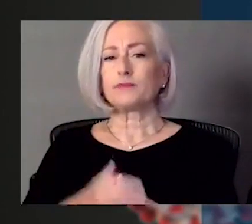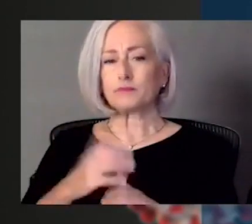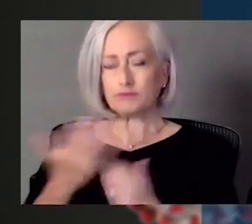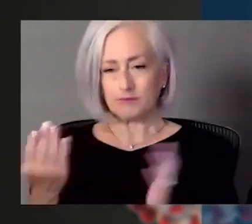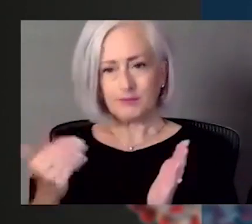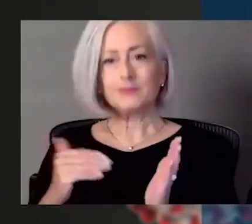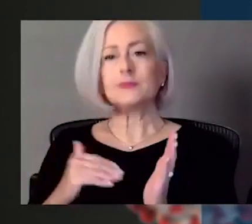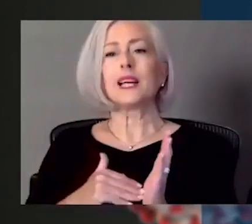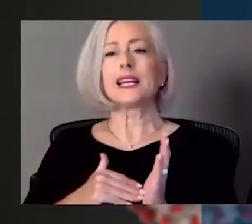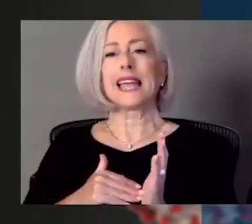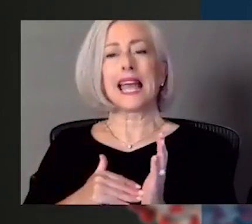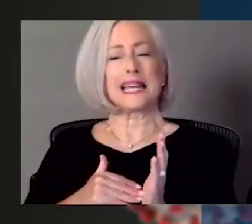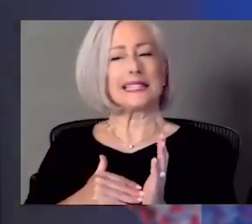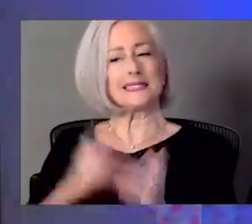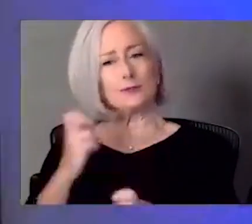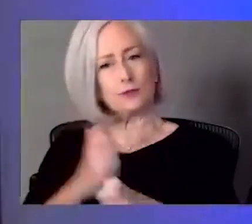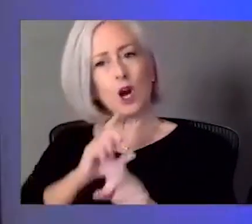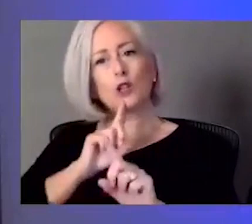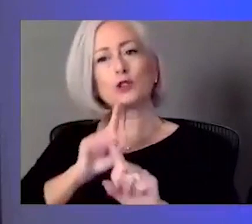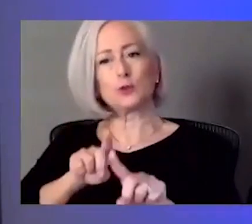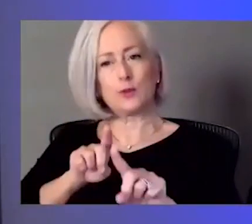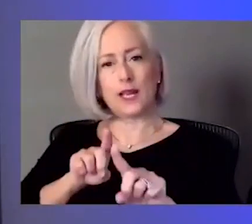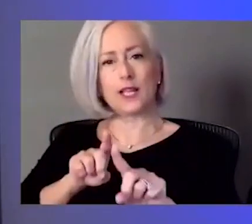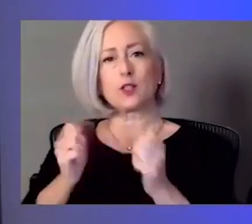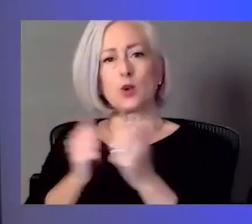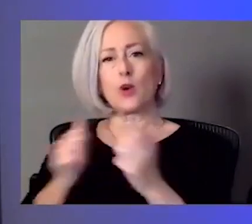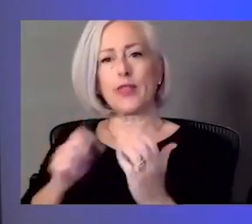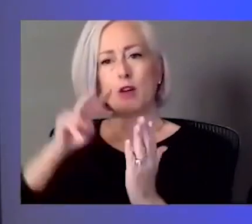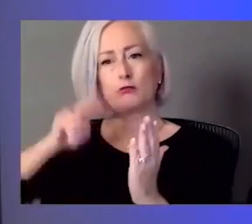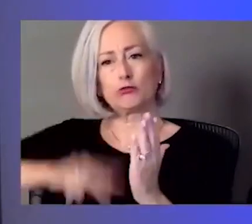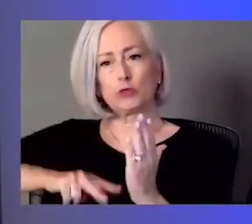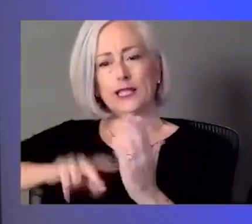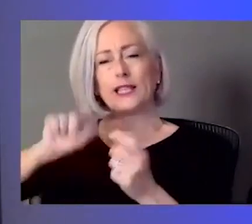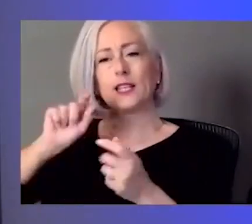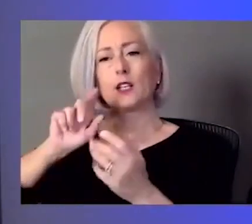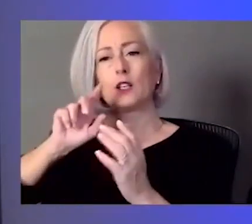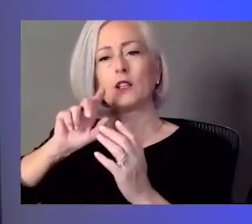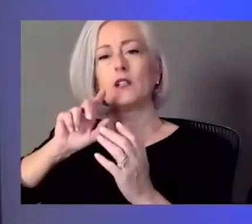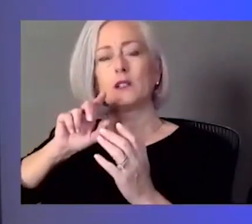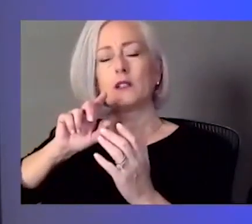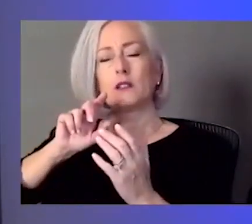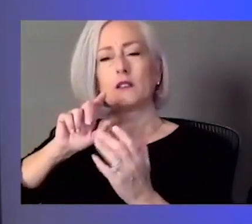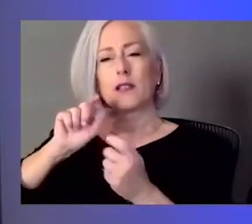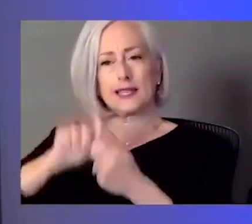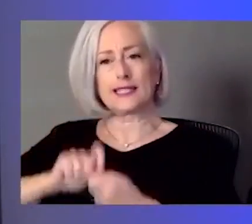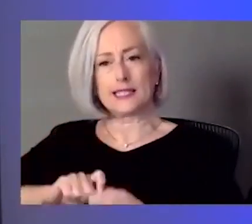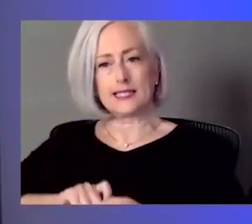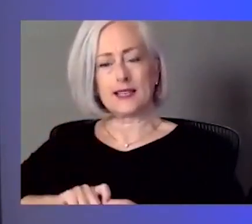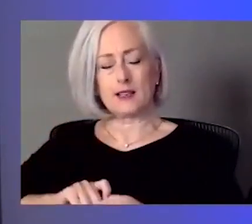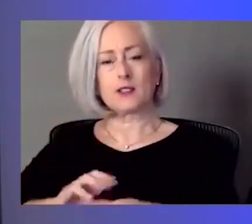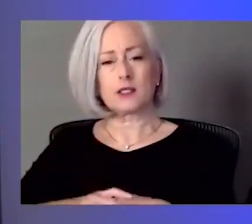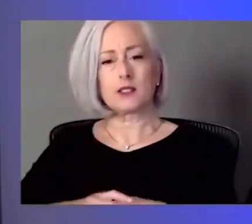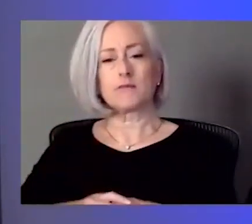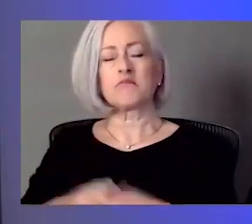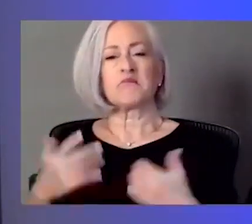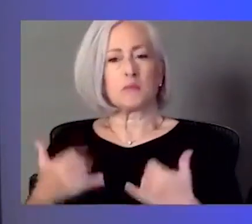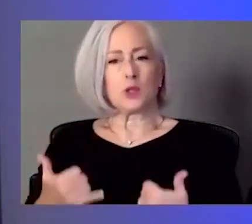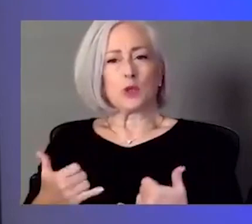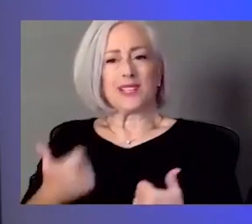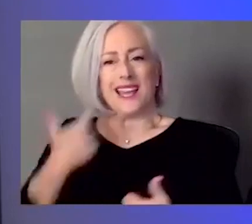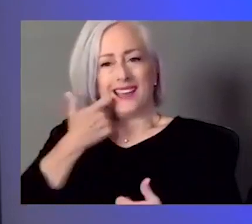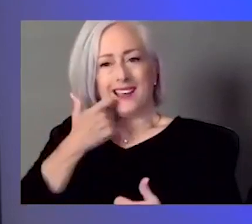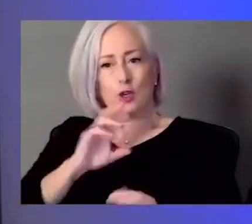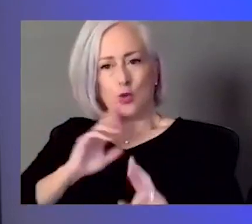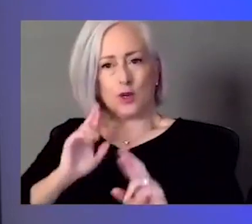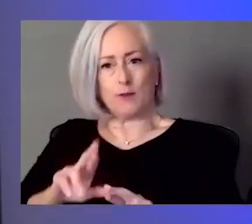tricky without looking at what the details are of the report. Um, just even as we reported earlier today that, um, our COVID-19